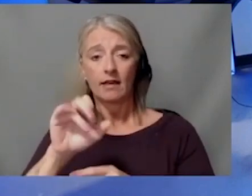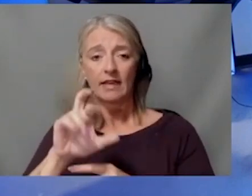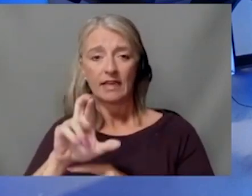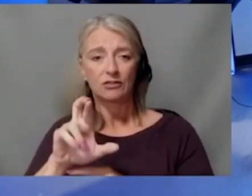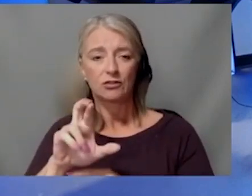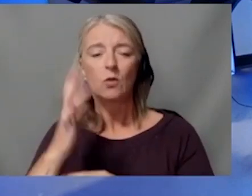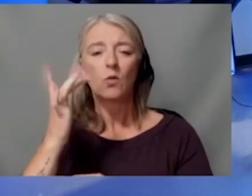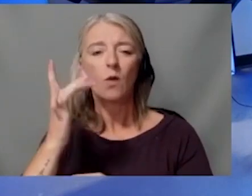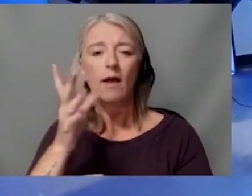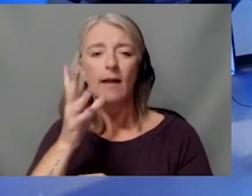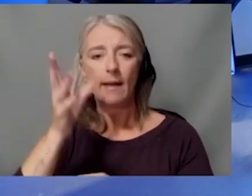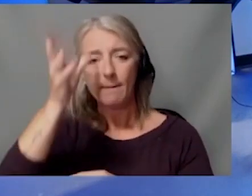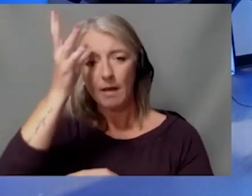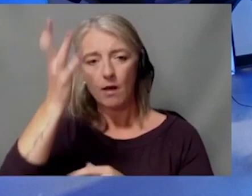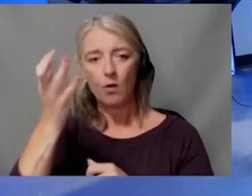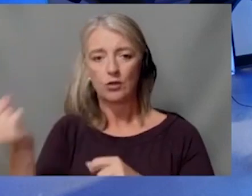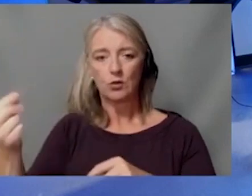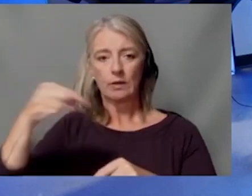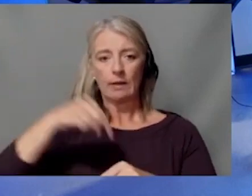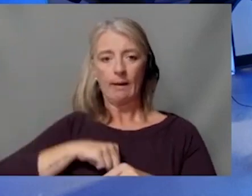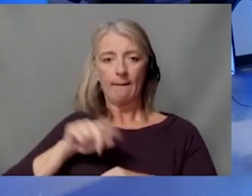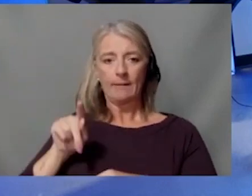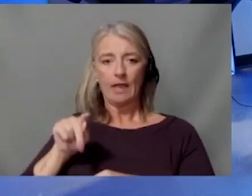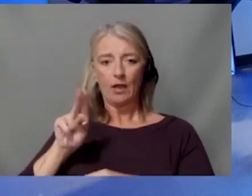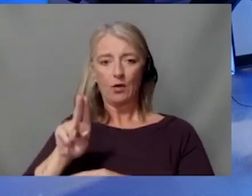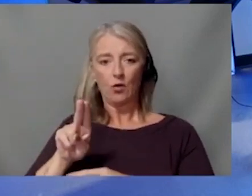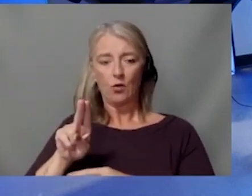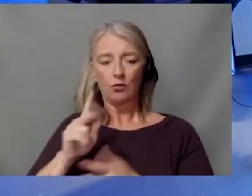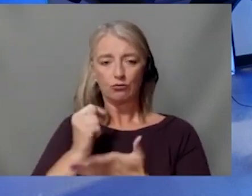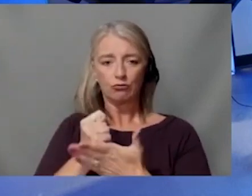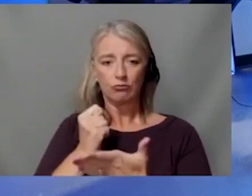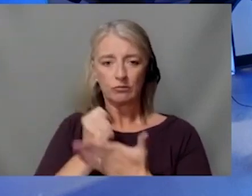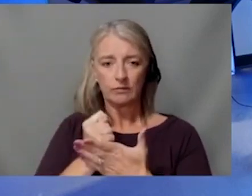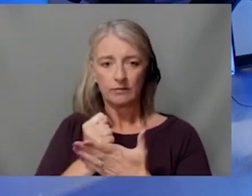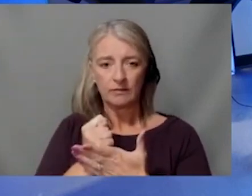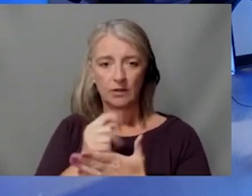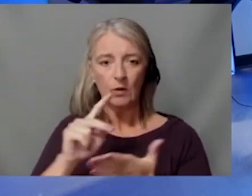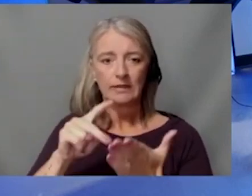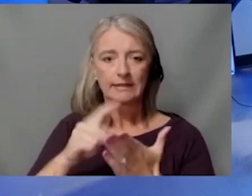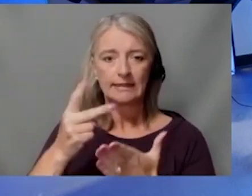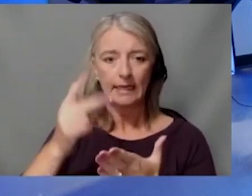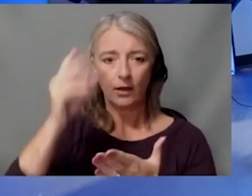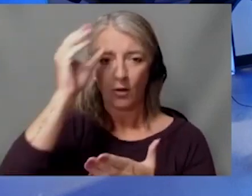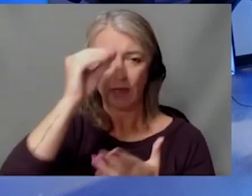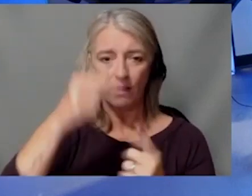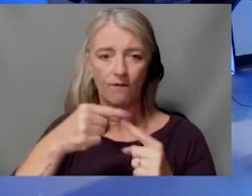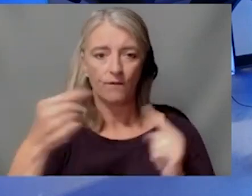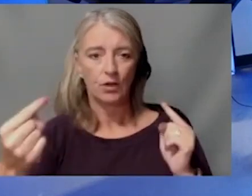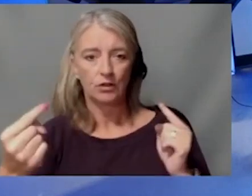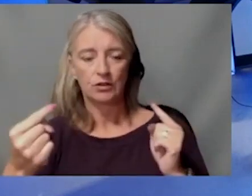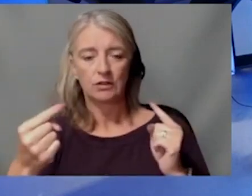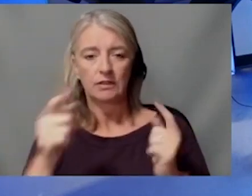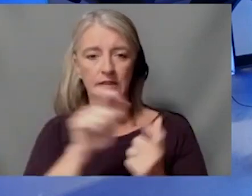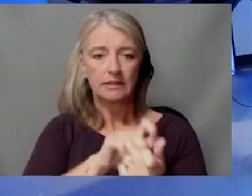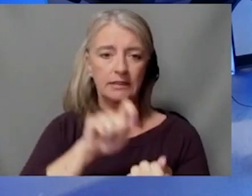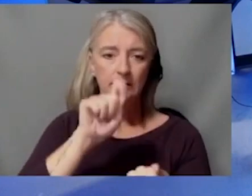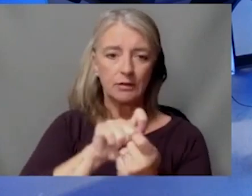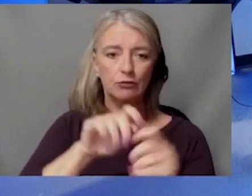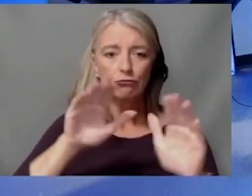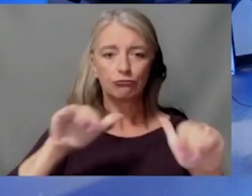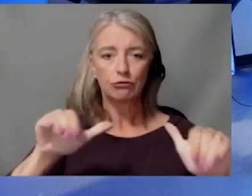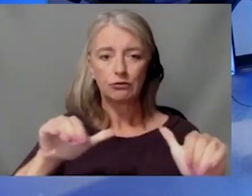want to come here to treat their child or get a second opinion from us versus going to like a specific children's cancer hospital?